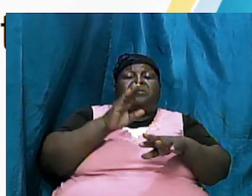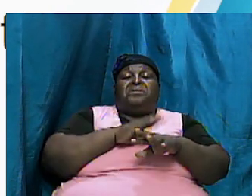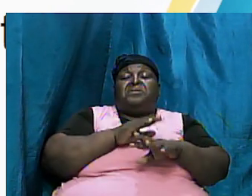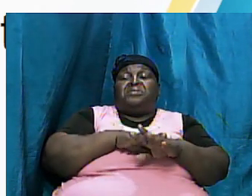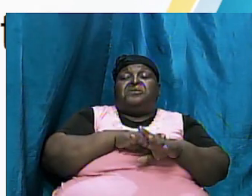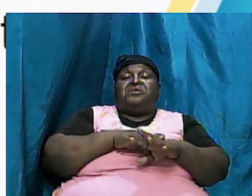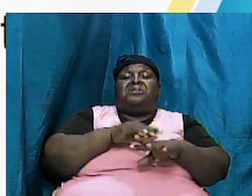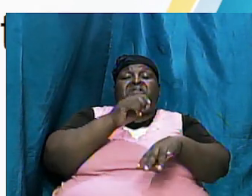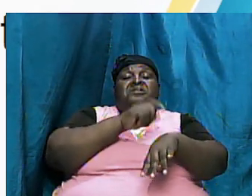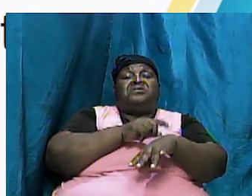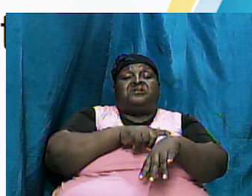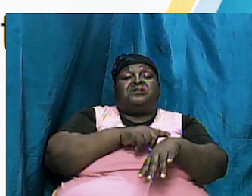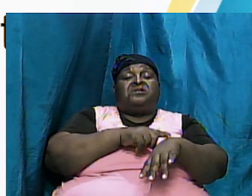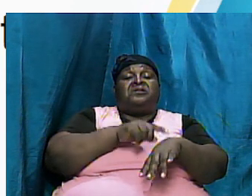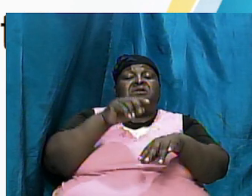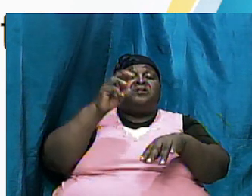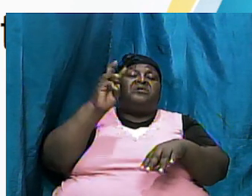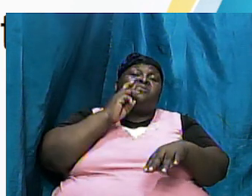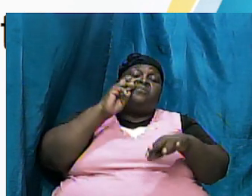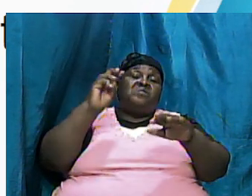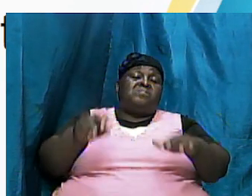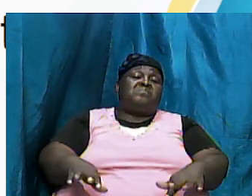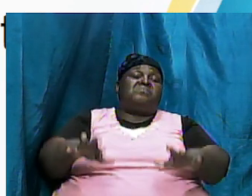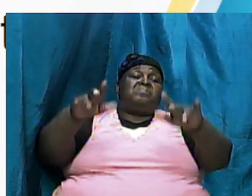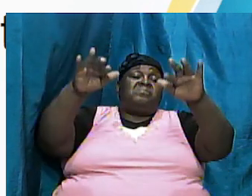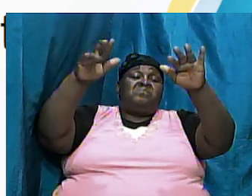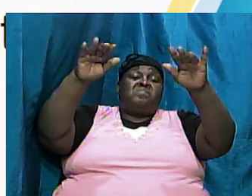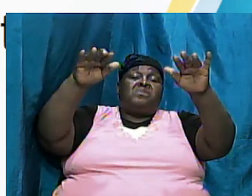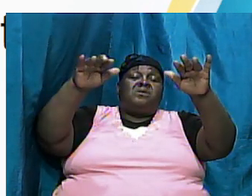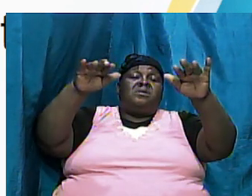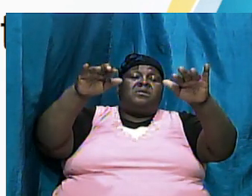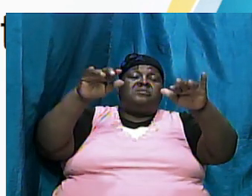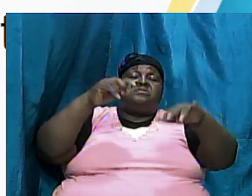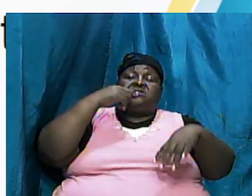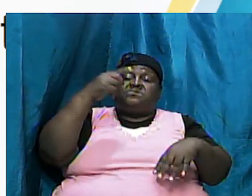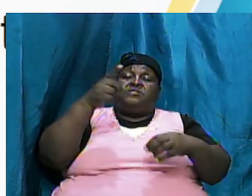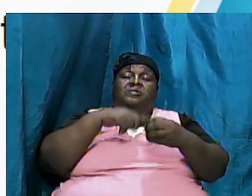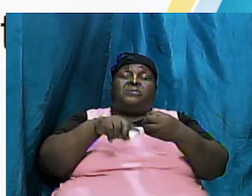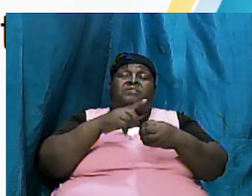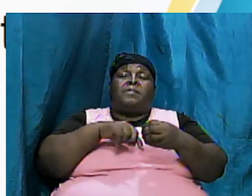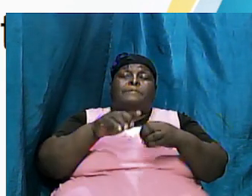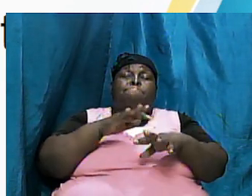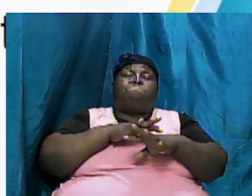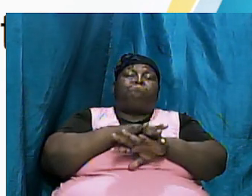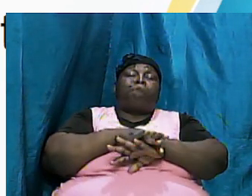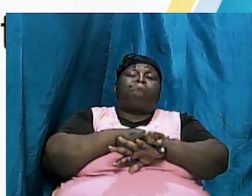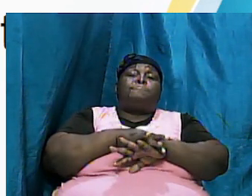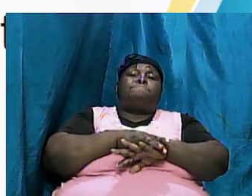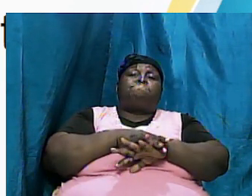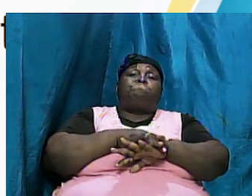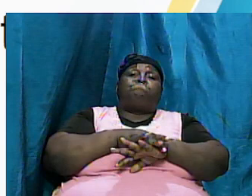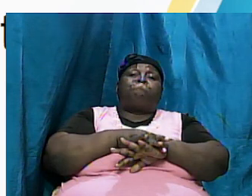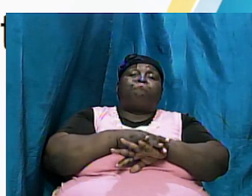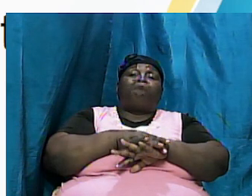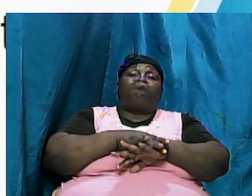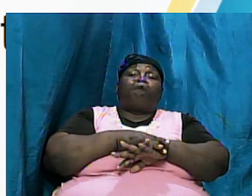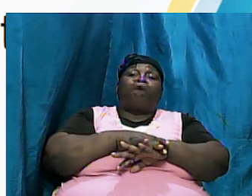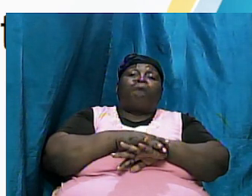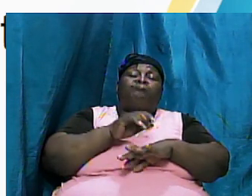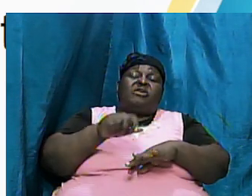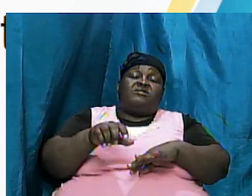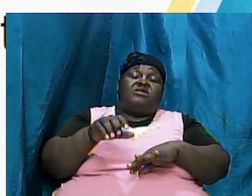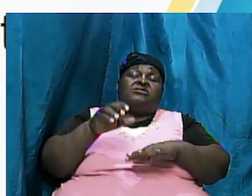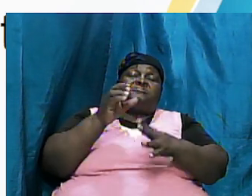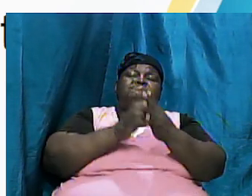time of the flood the same flood that we spoke about earlier it is this chapters